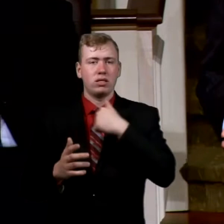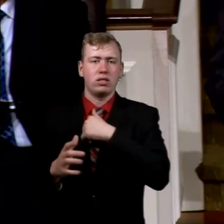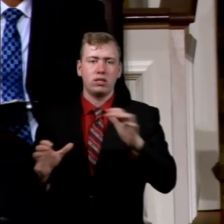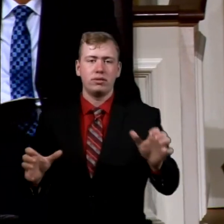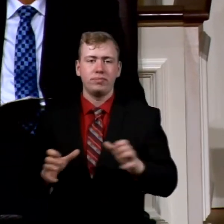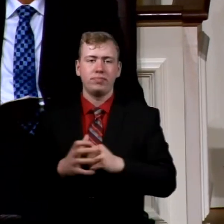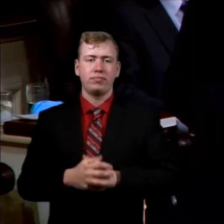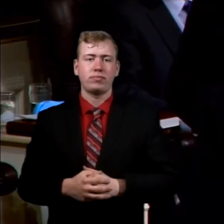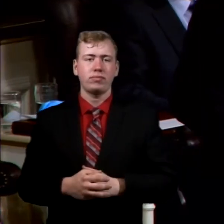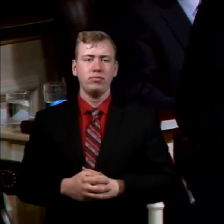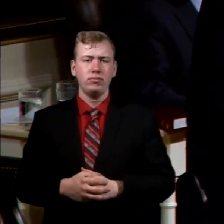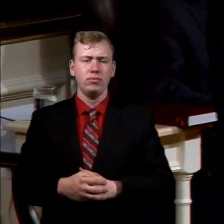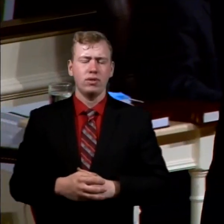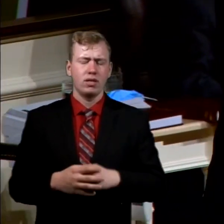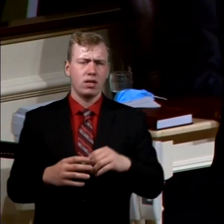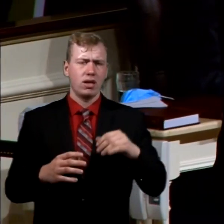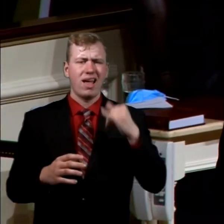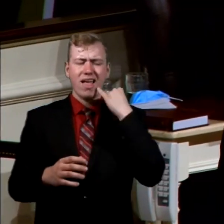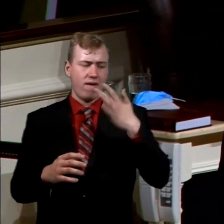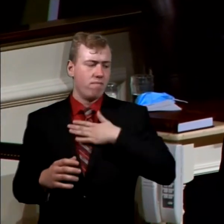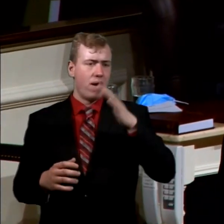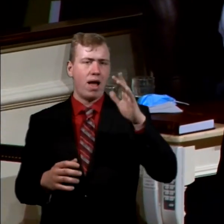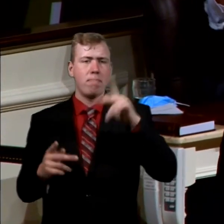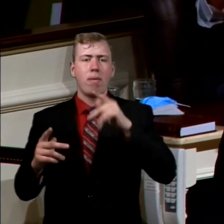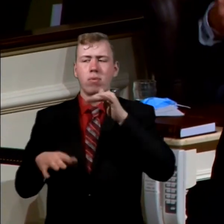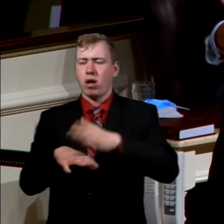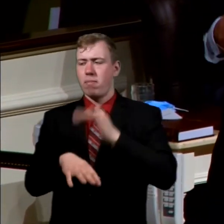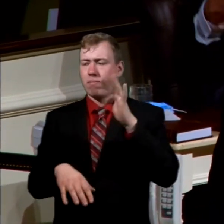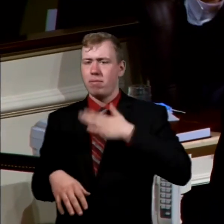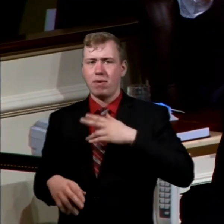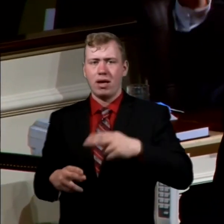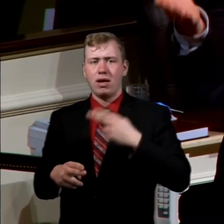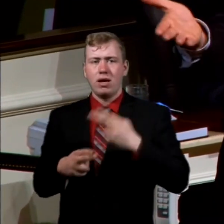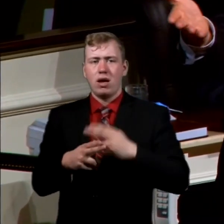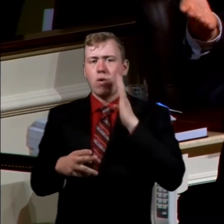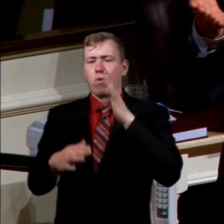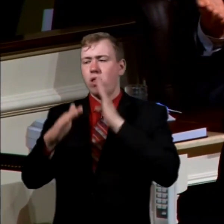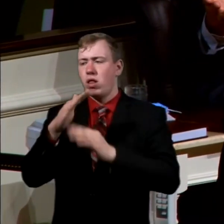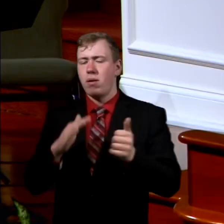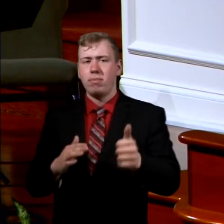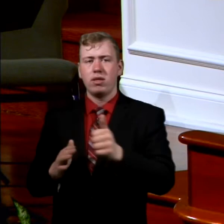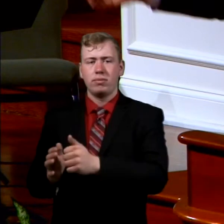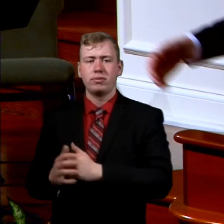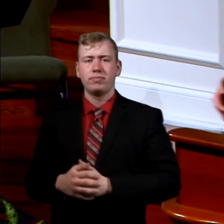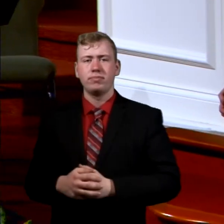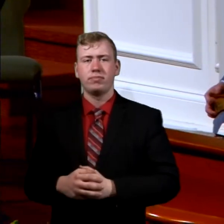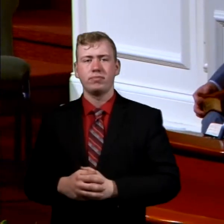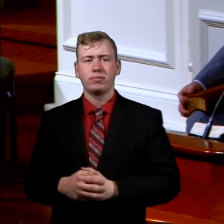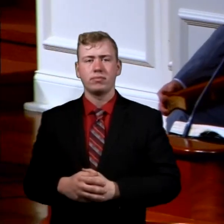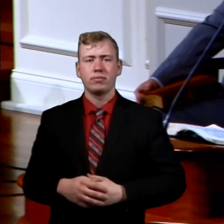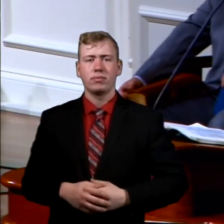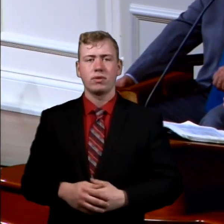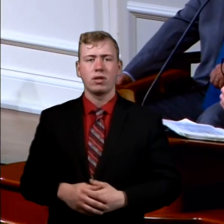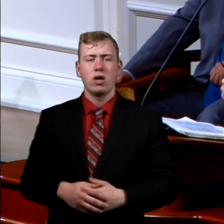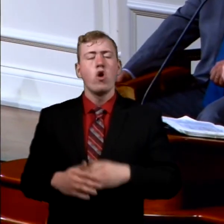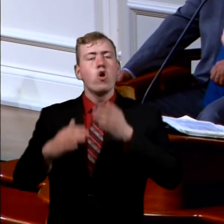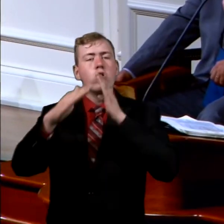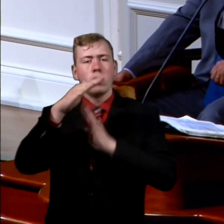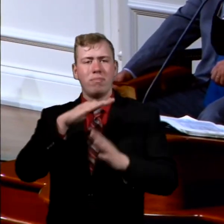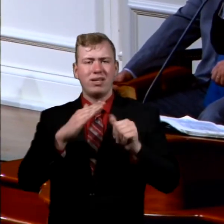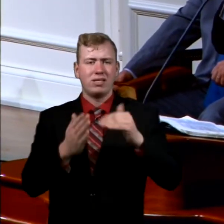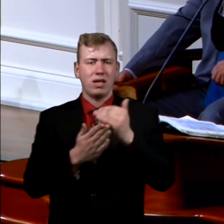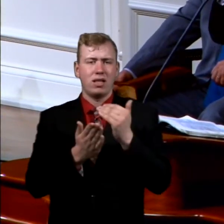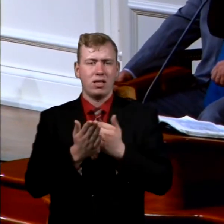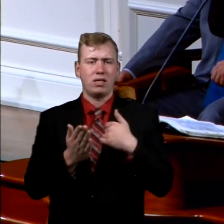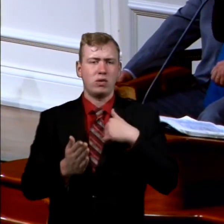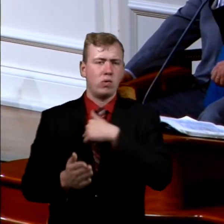people in 2 Chronicles, said, If my people, which are called by my name, will humble them, humble themselves. Humility is a lesson we